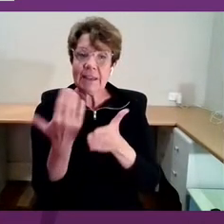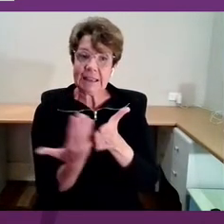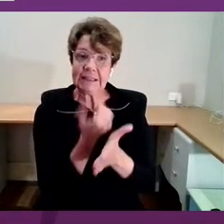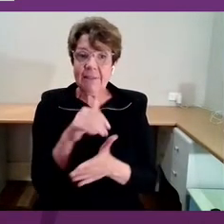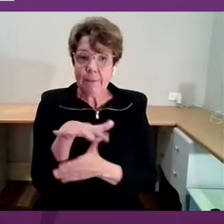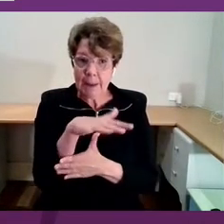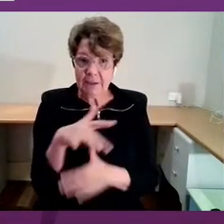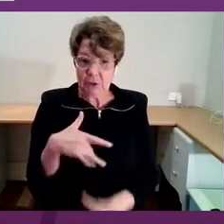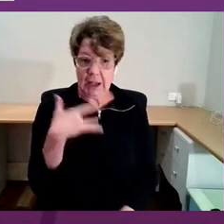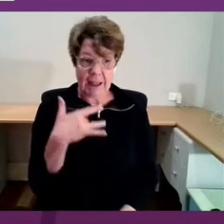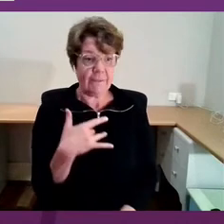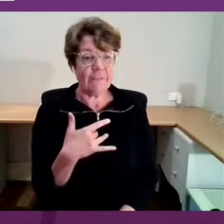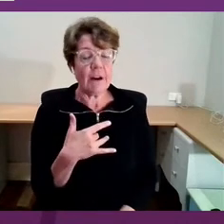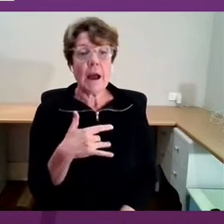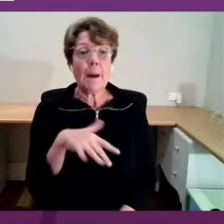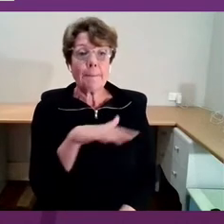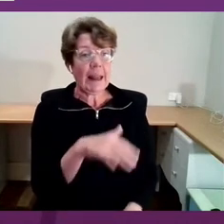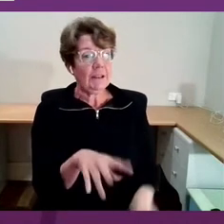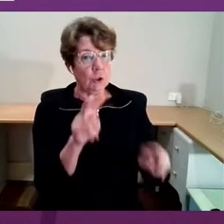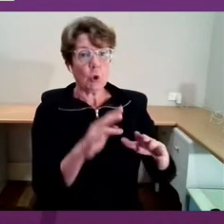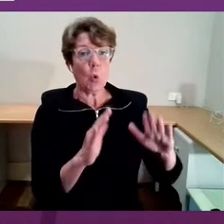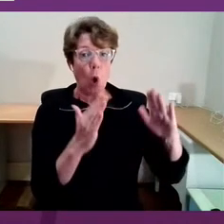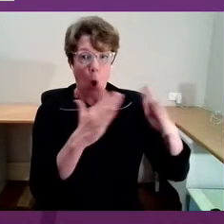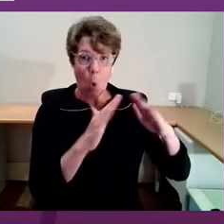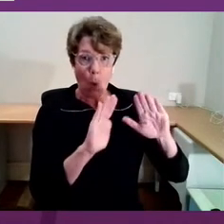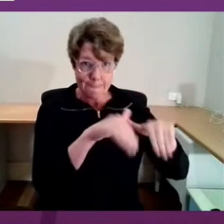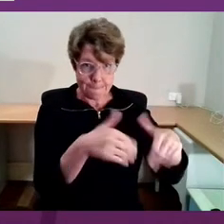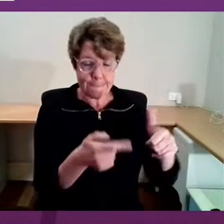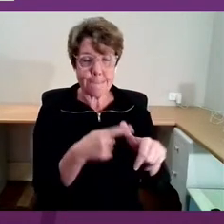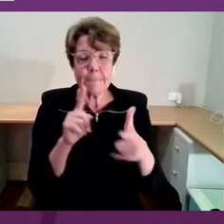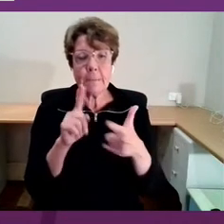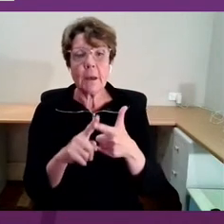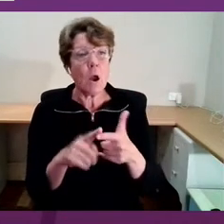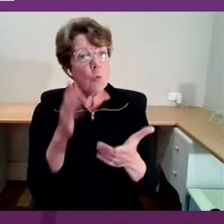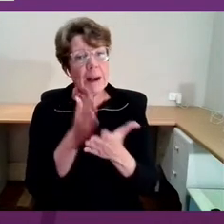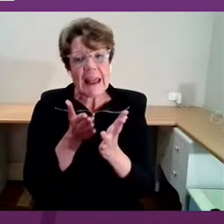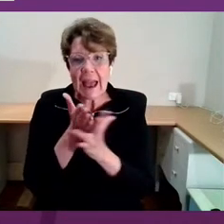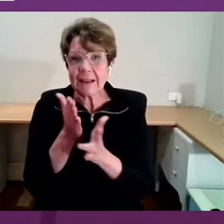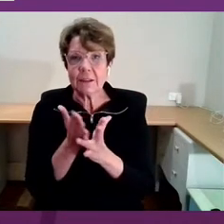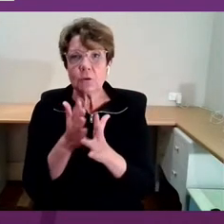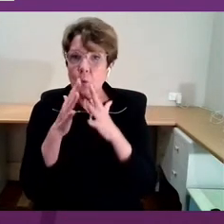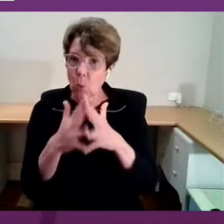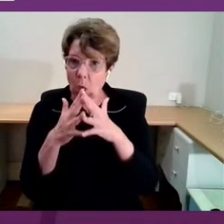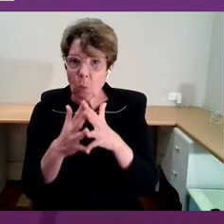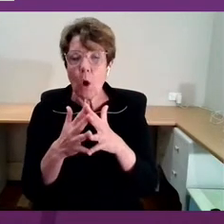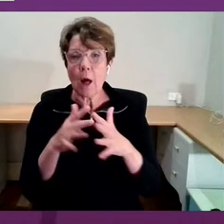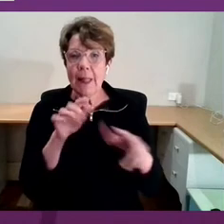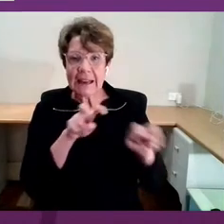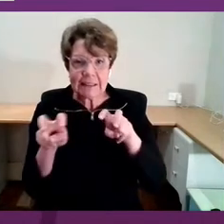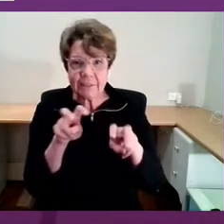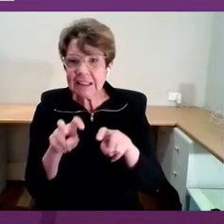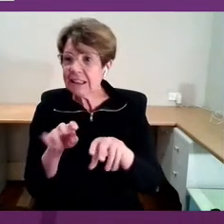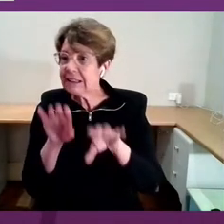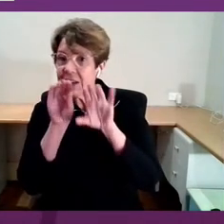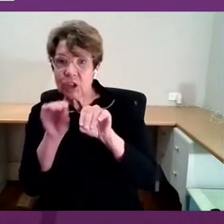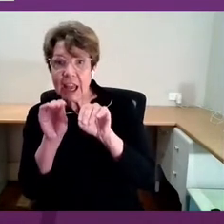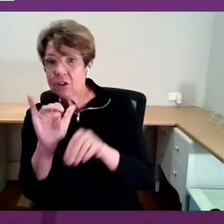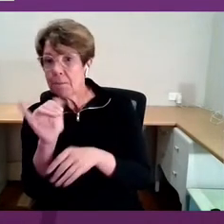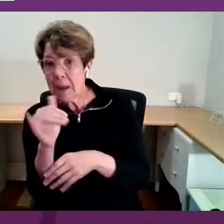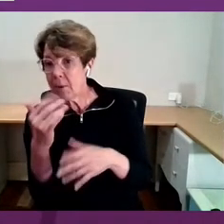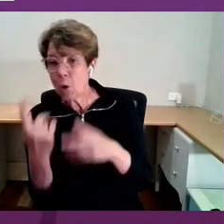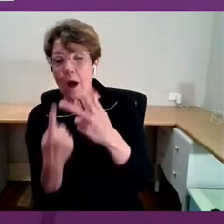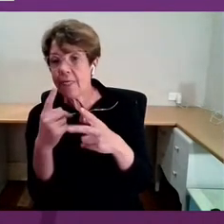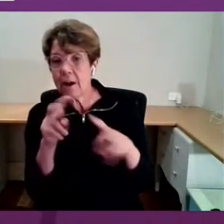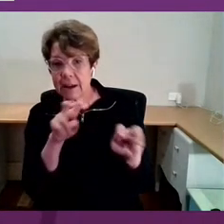call home, access to meaningful activity, be it education or otherwise. It's also very much about